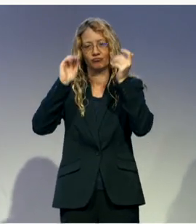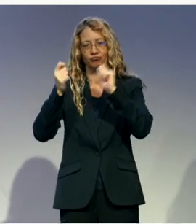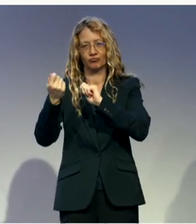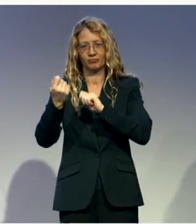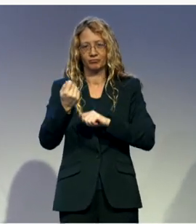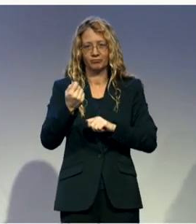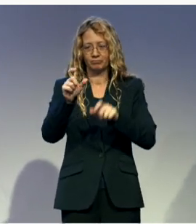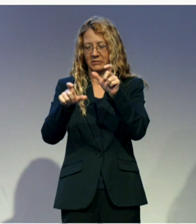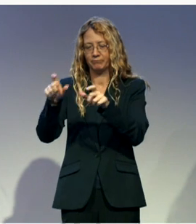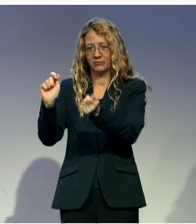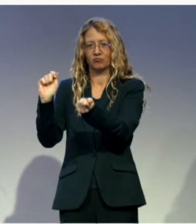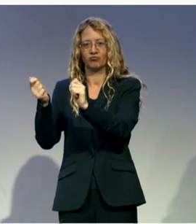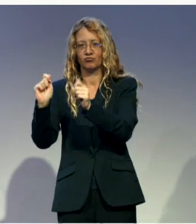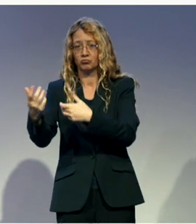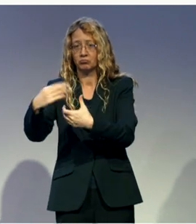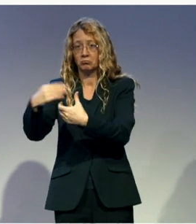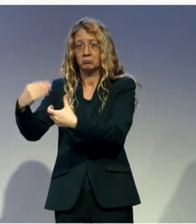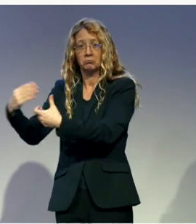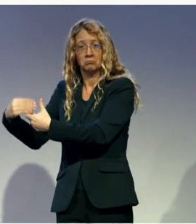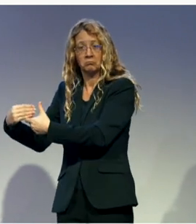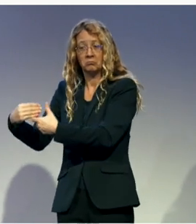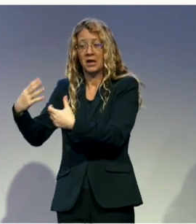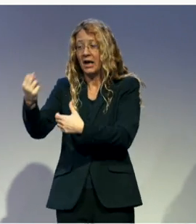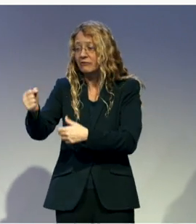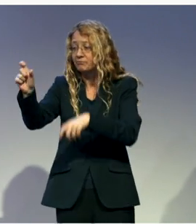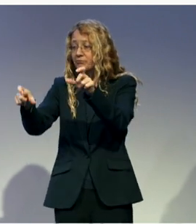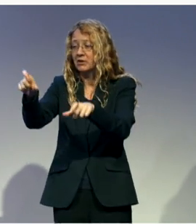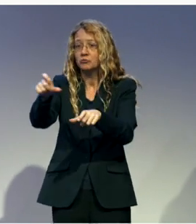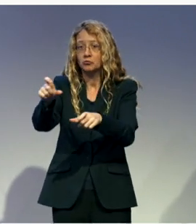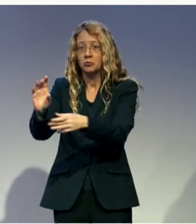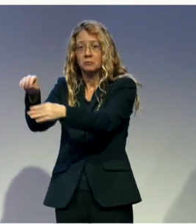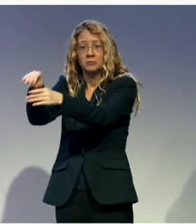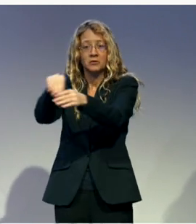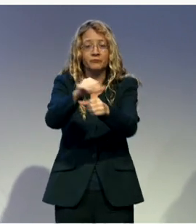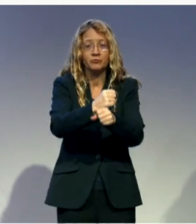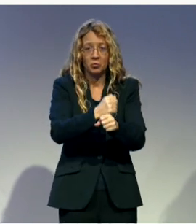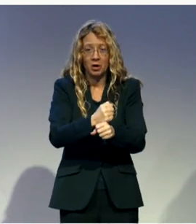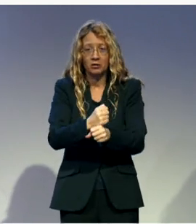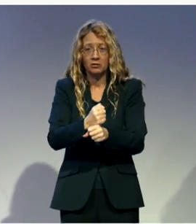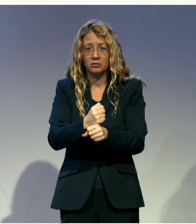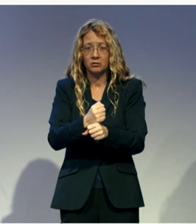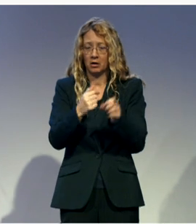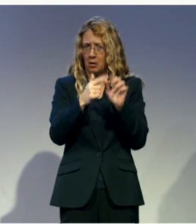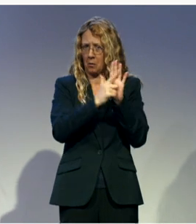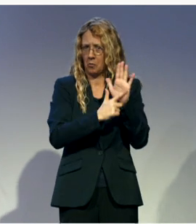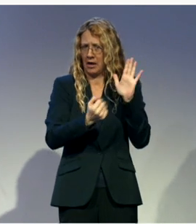then the legal provisions is in place, then the funding is not a big deal. Thank you. you.